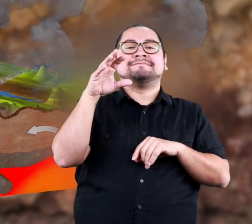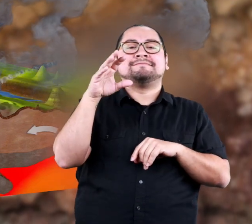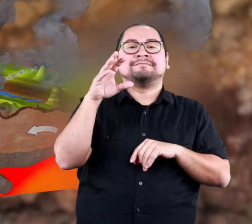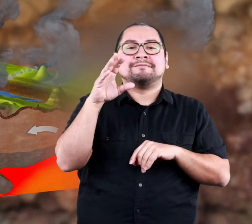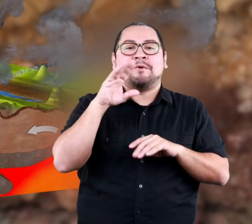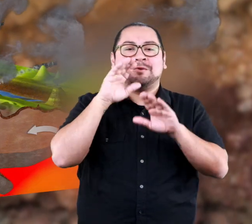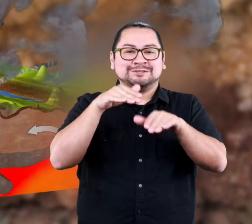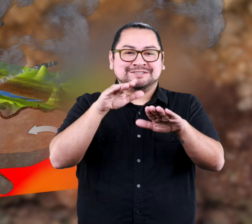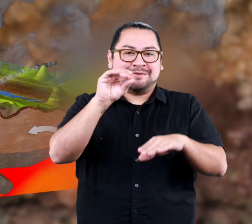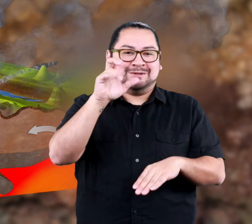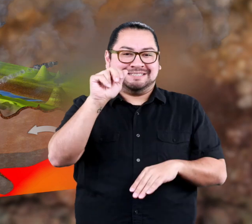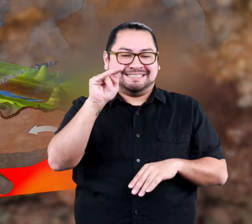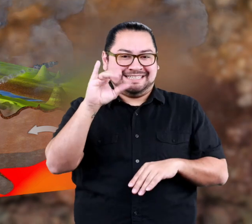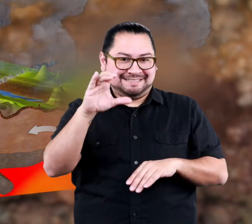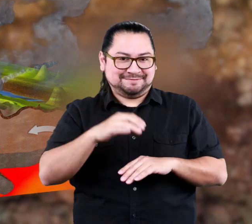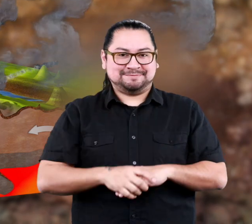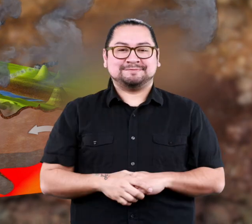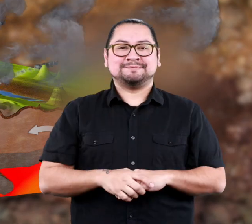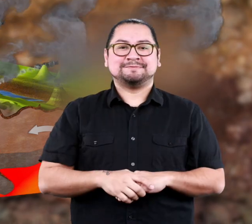blank.